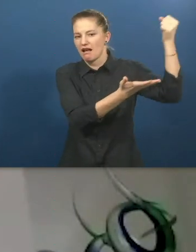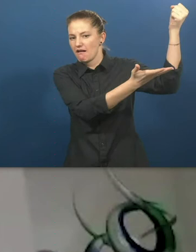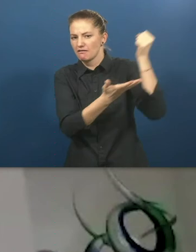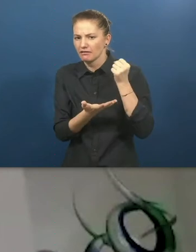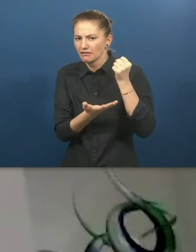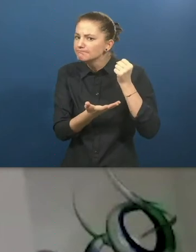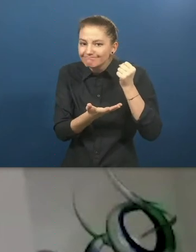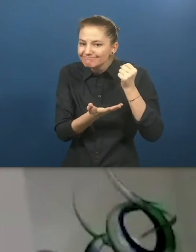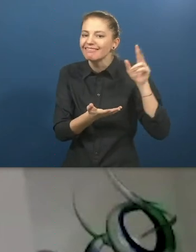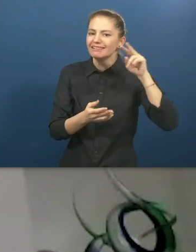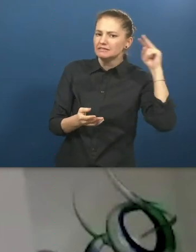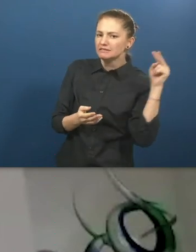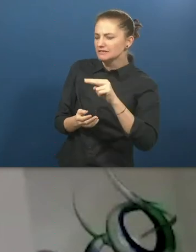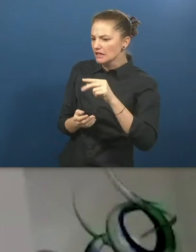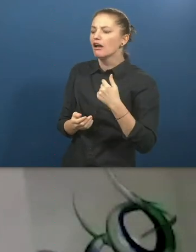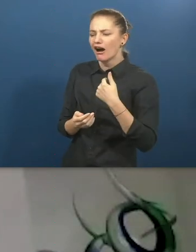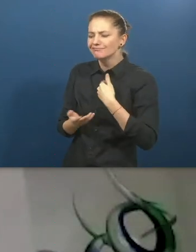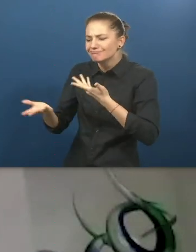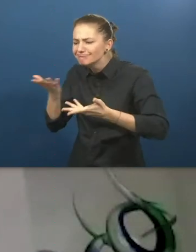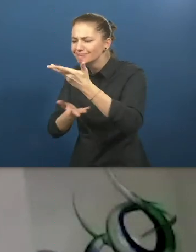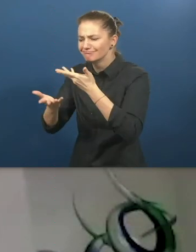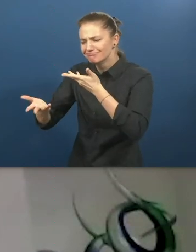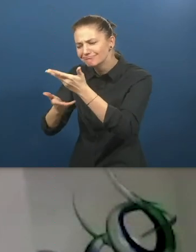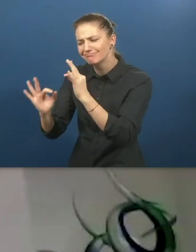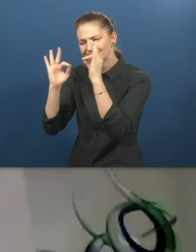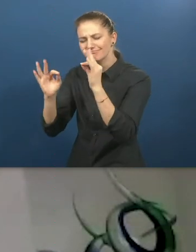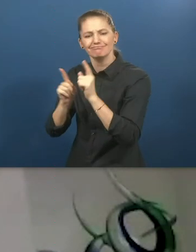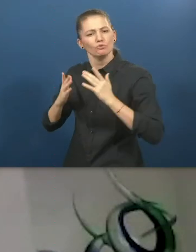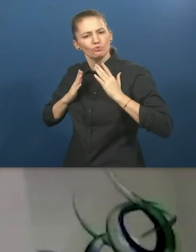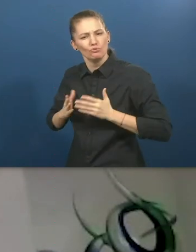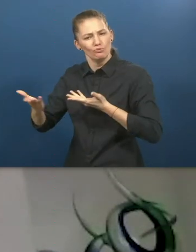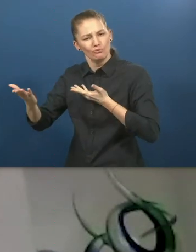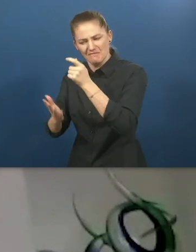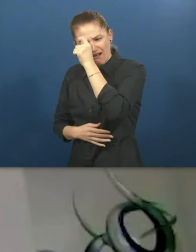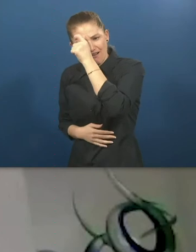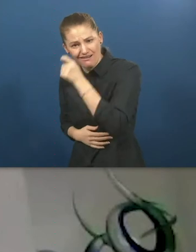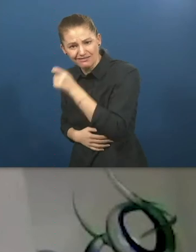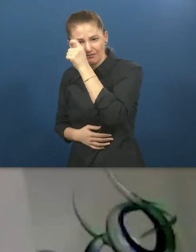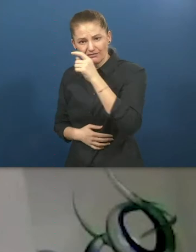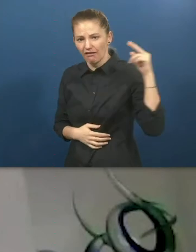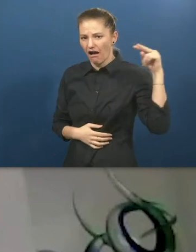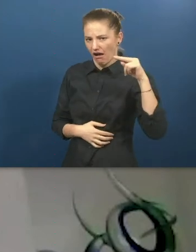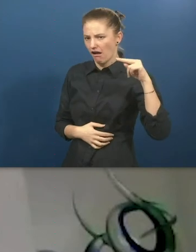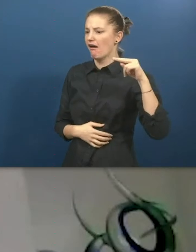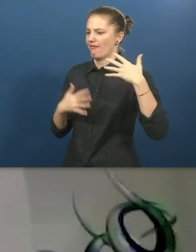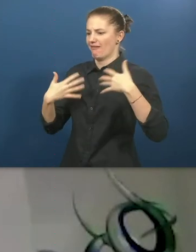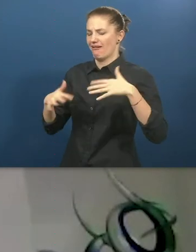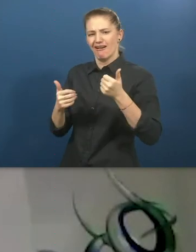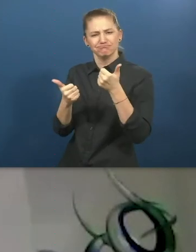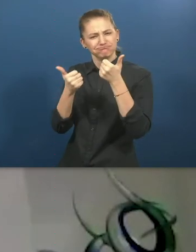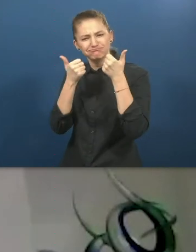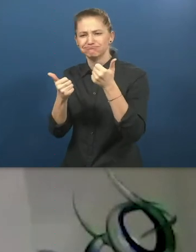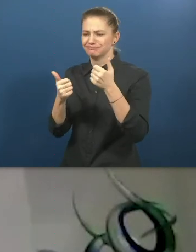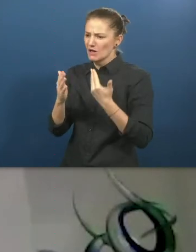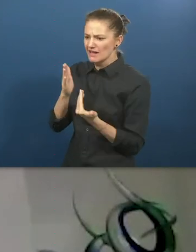fund a number of our activities along then with philanthropic supports where